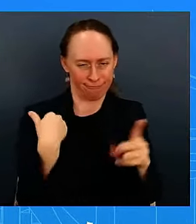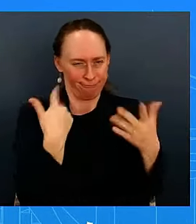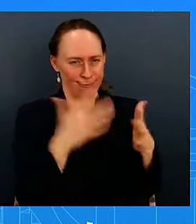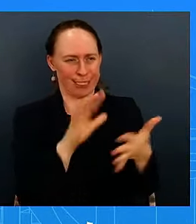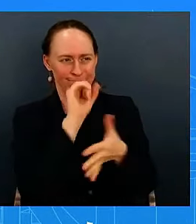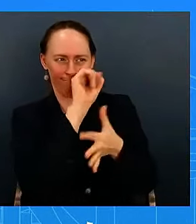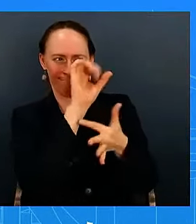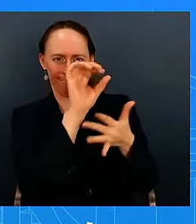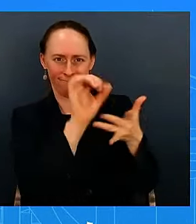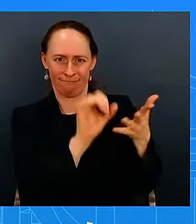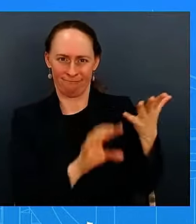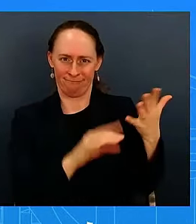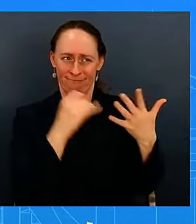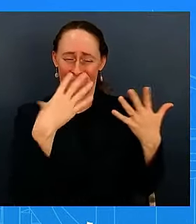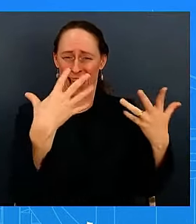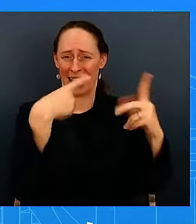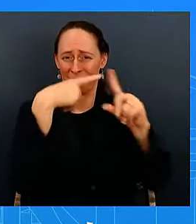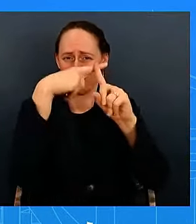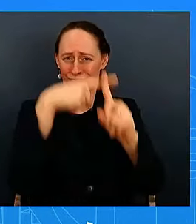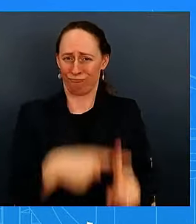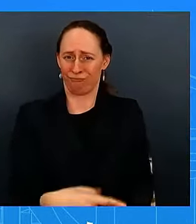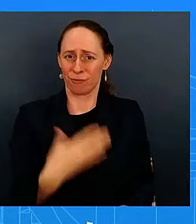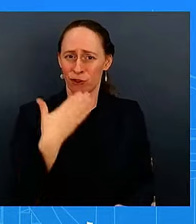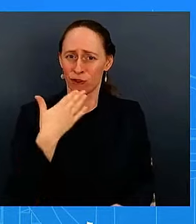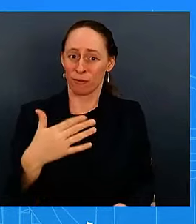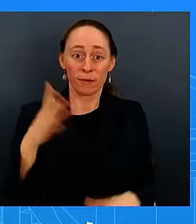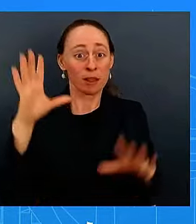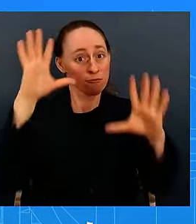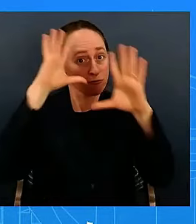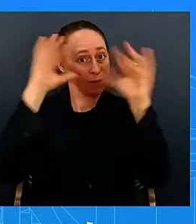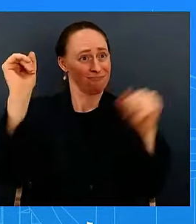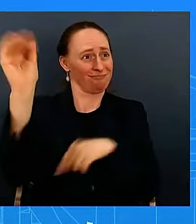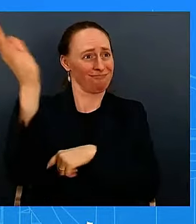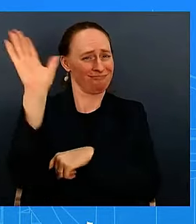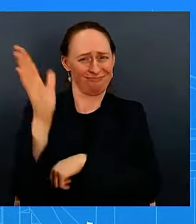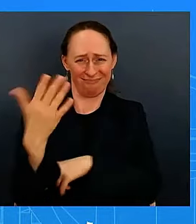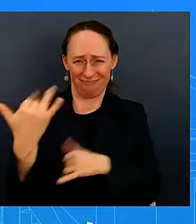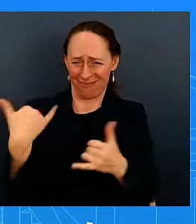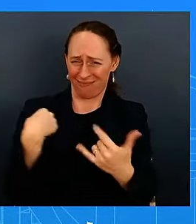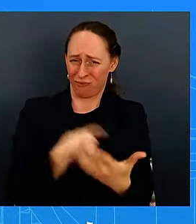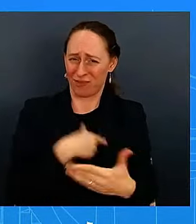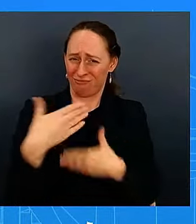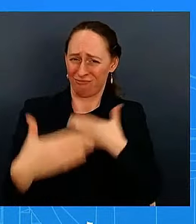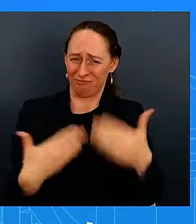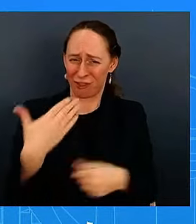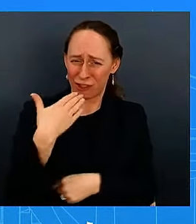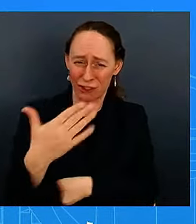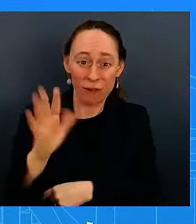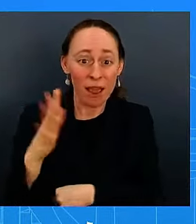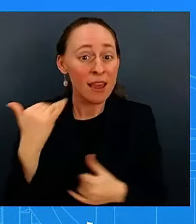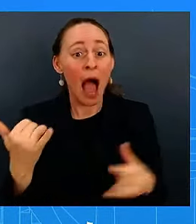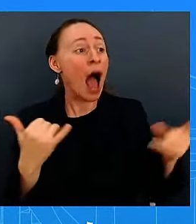president's speech uh this is uh no time to be playing those kinds of games all right thank